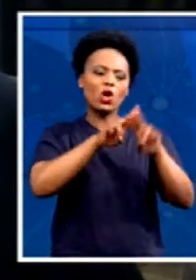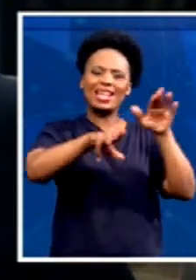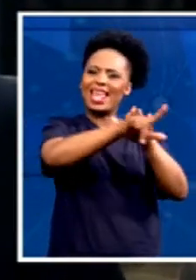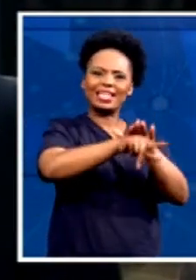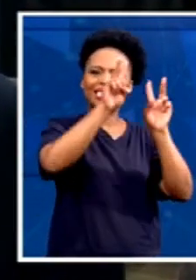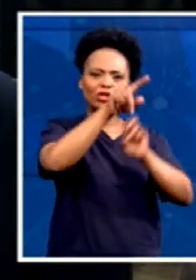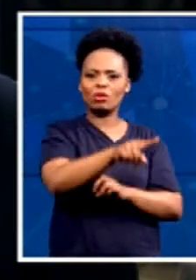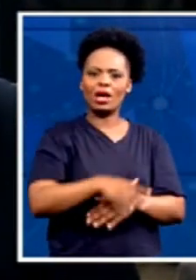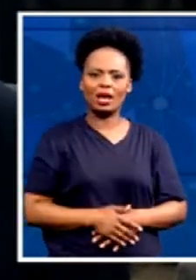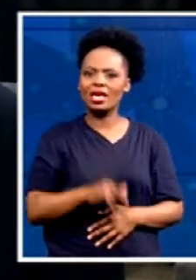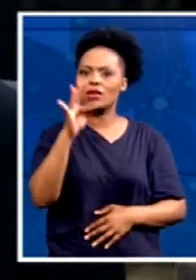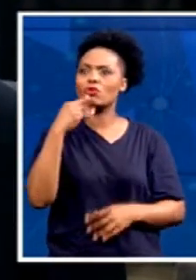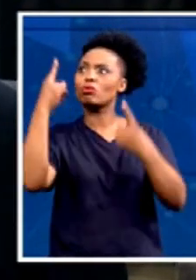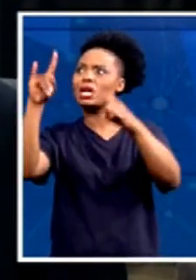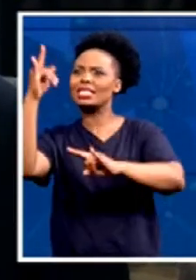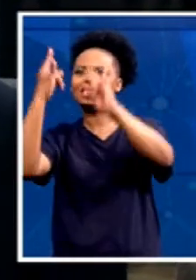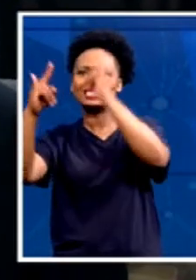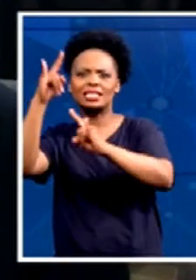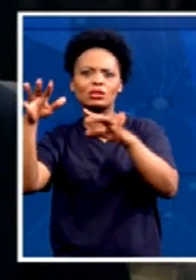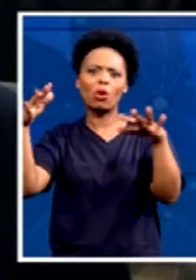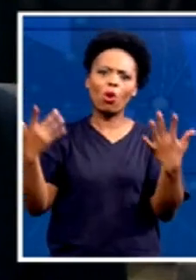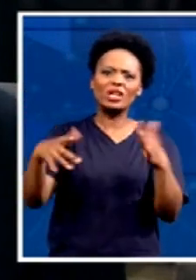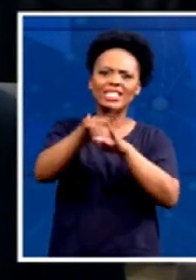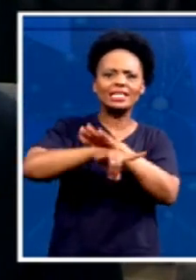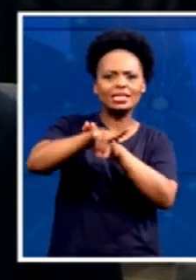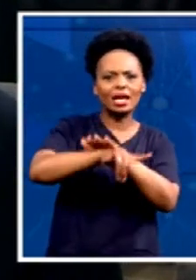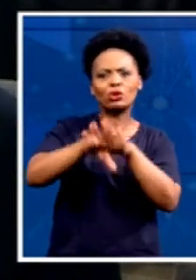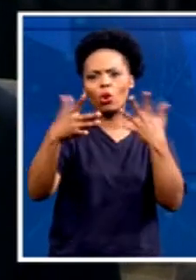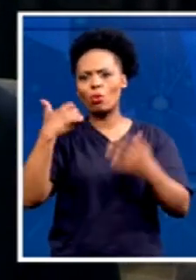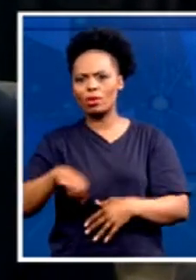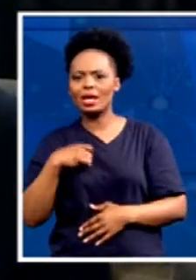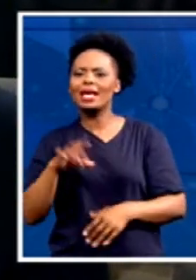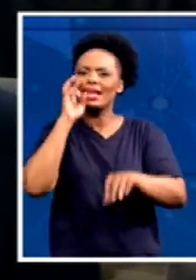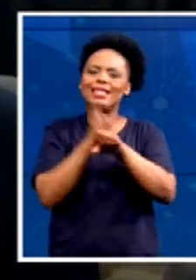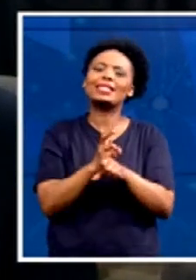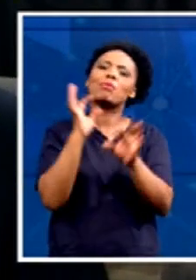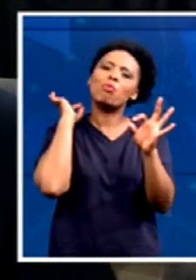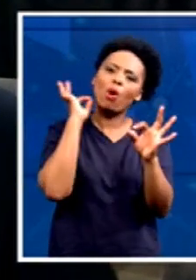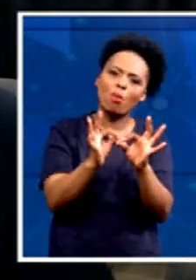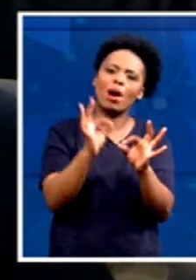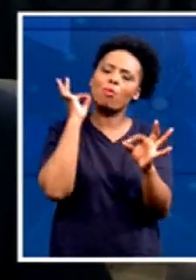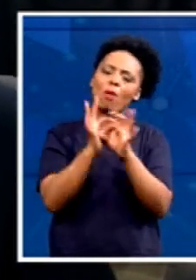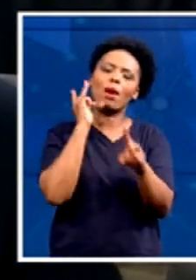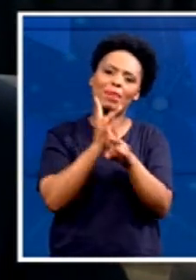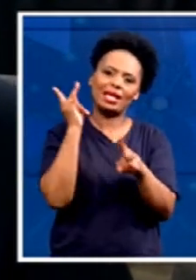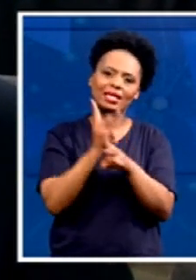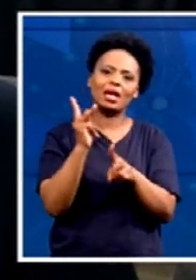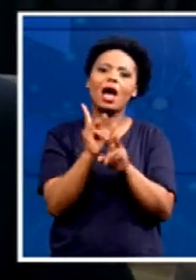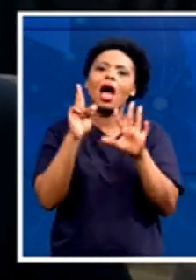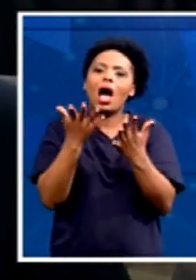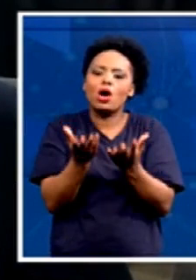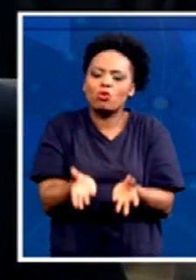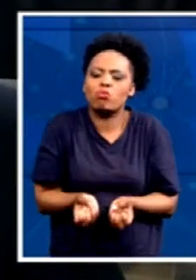metros, there should be proper planning on how you're going to expand the